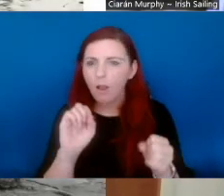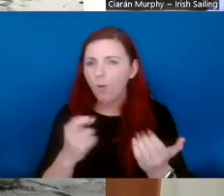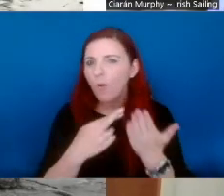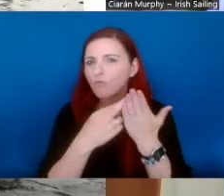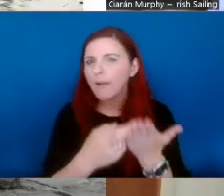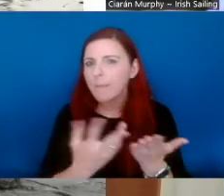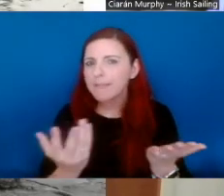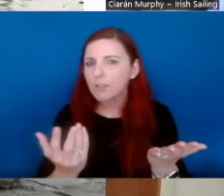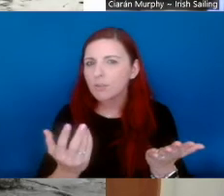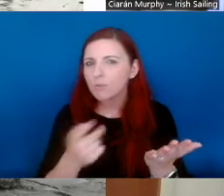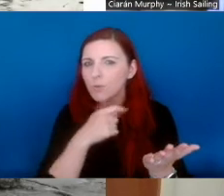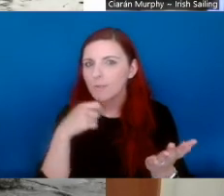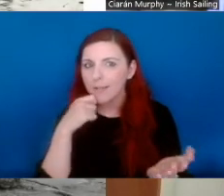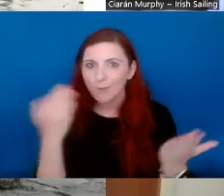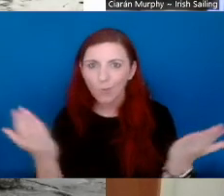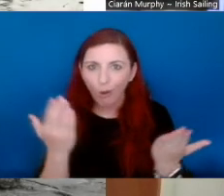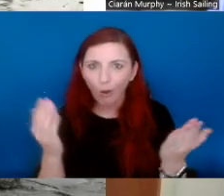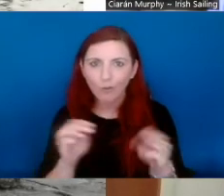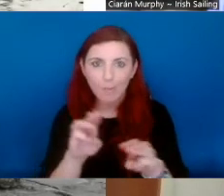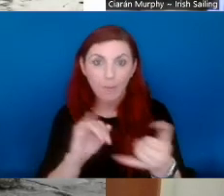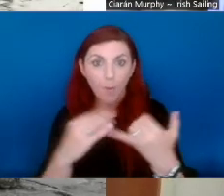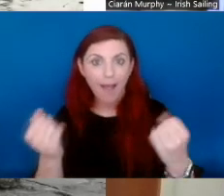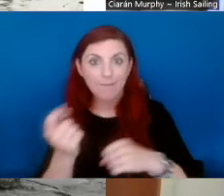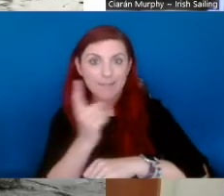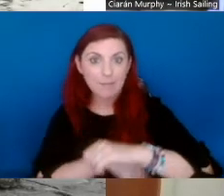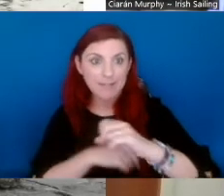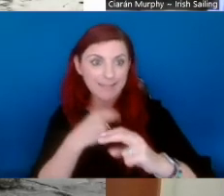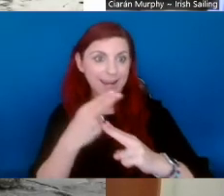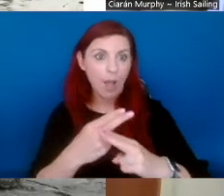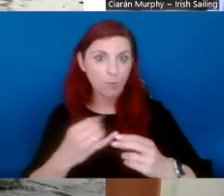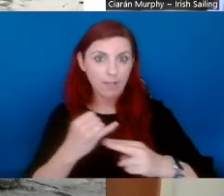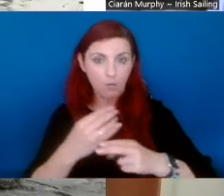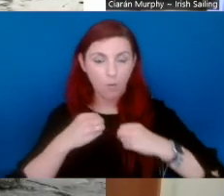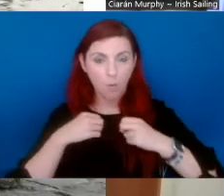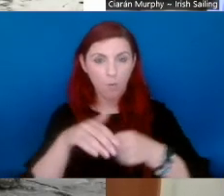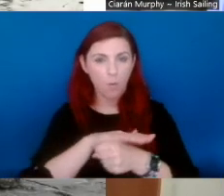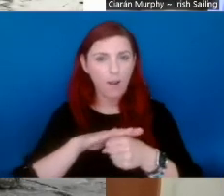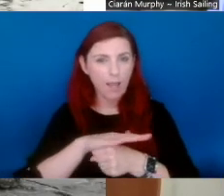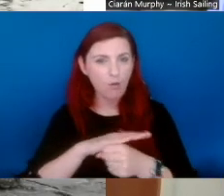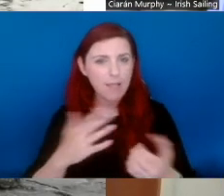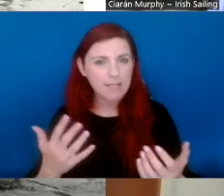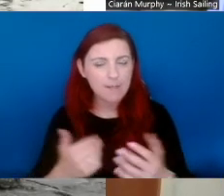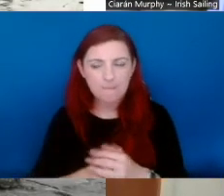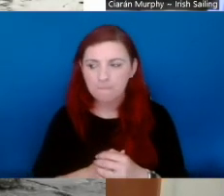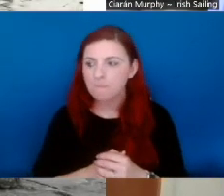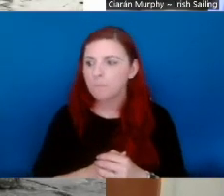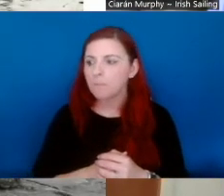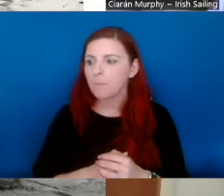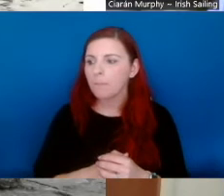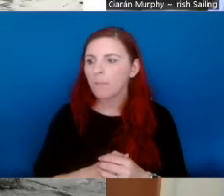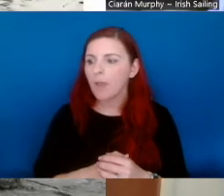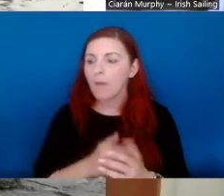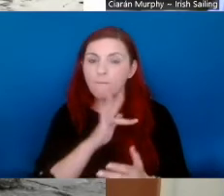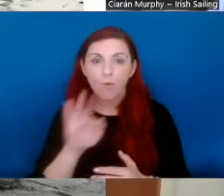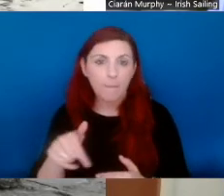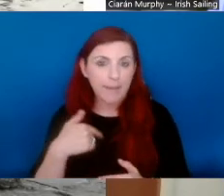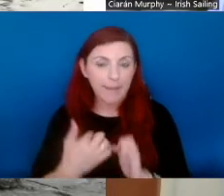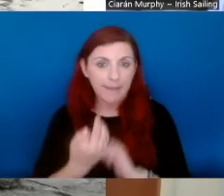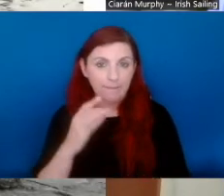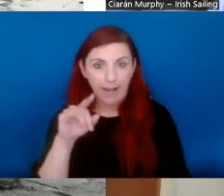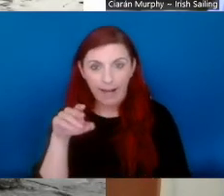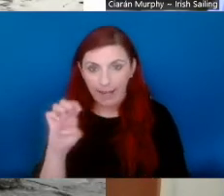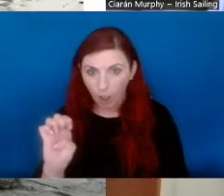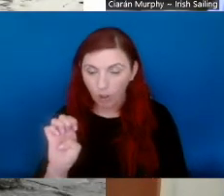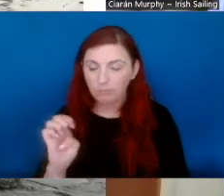also ask if people have advice for somebody with a disability who may be watching this and considering trying something new in the outdoors, what